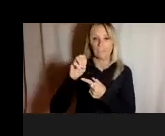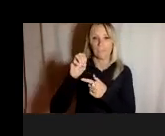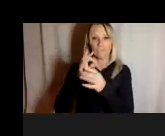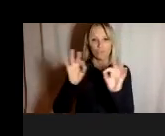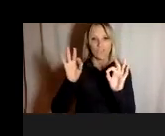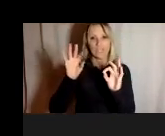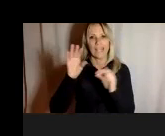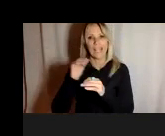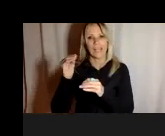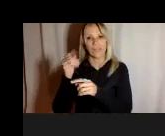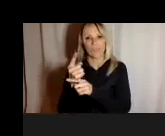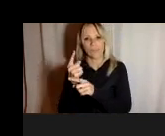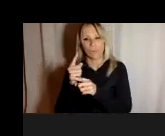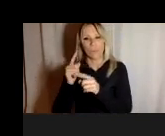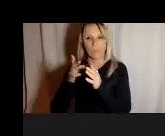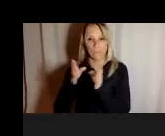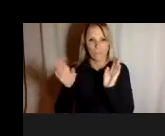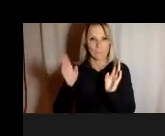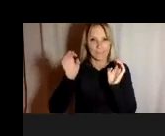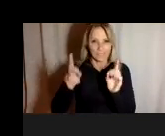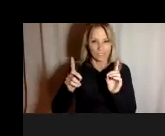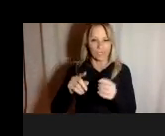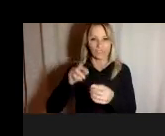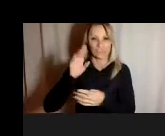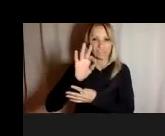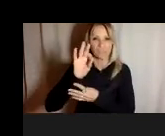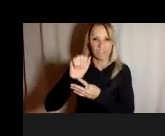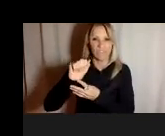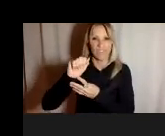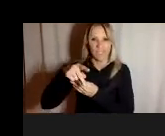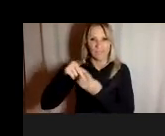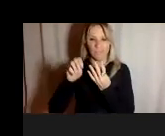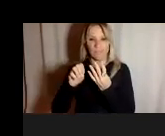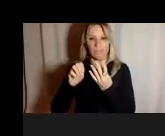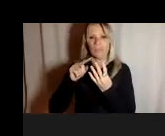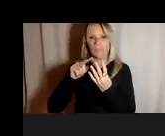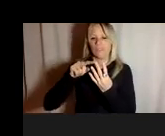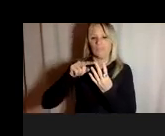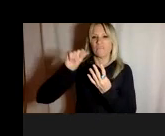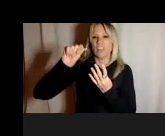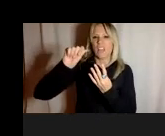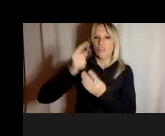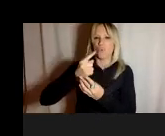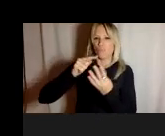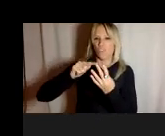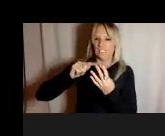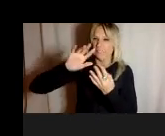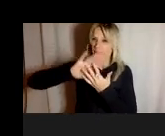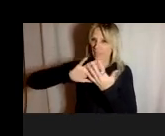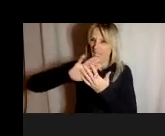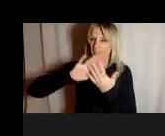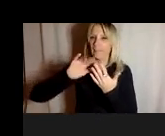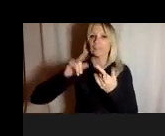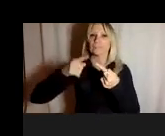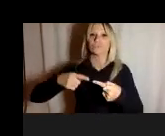can sometimes be a little confusing or a little vague and that's where some um struggles or disagreements can